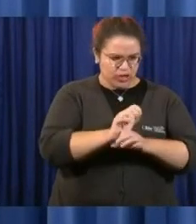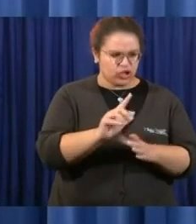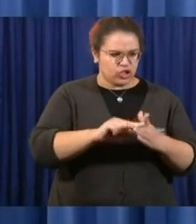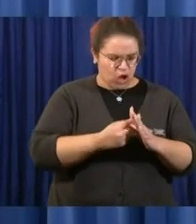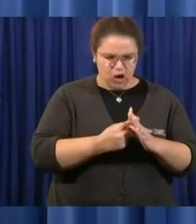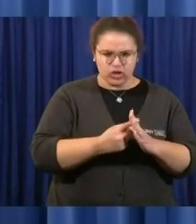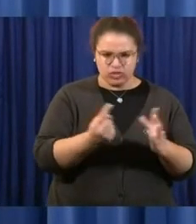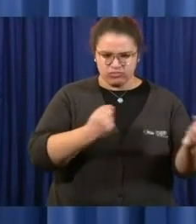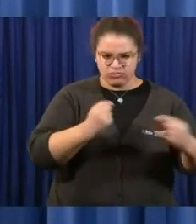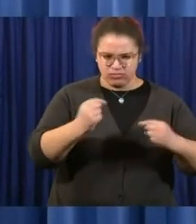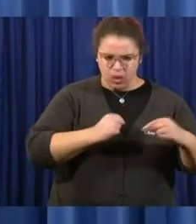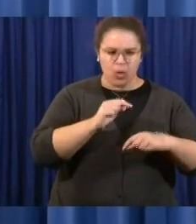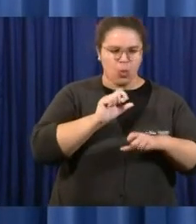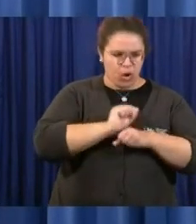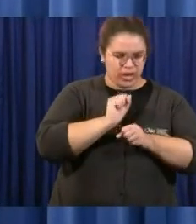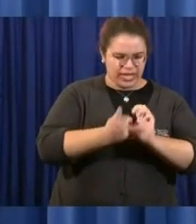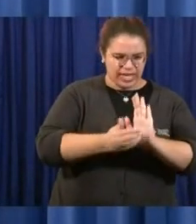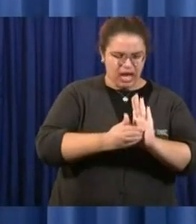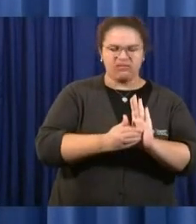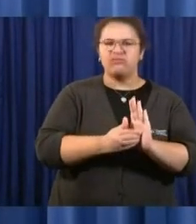for? Is that part of the plan yet?